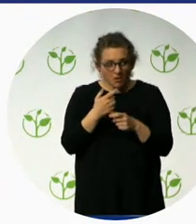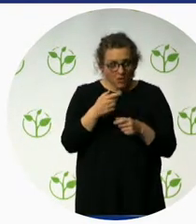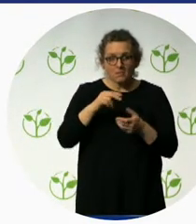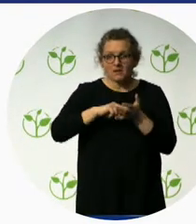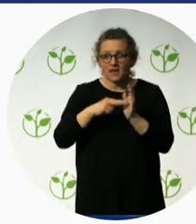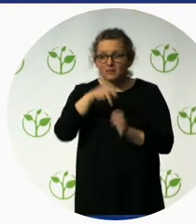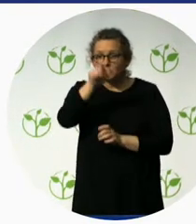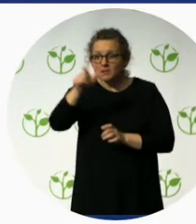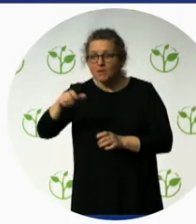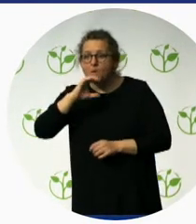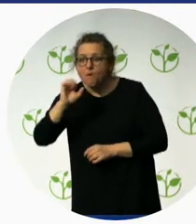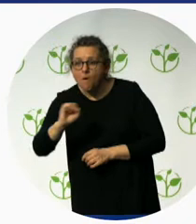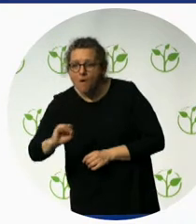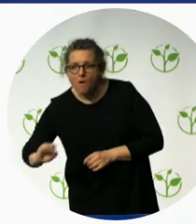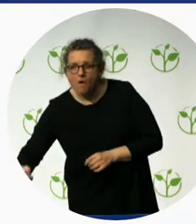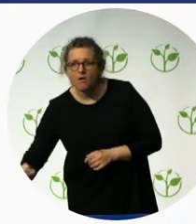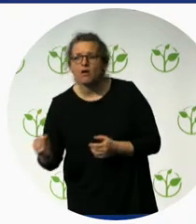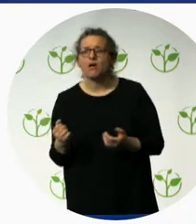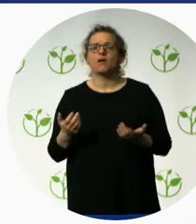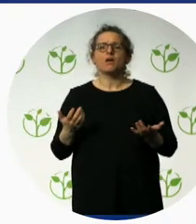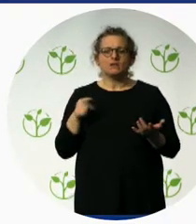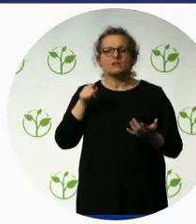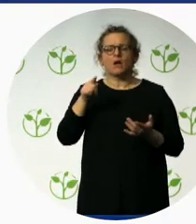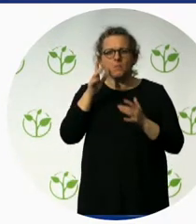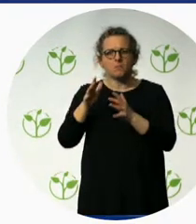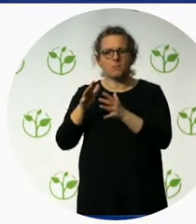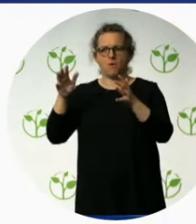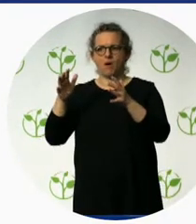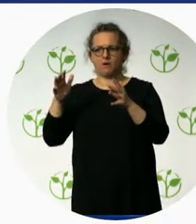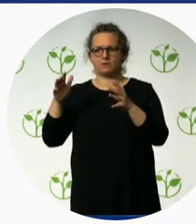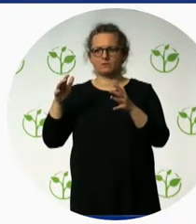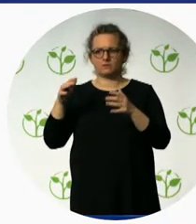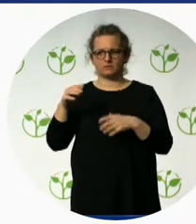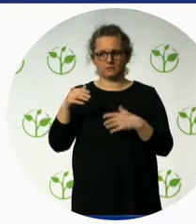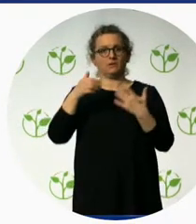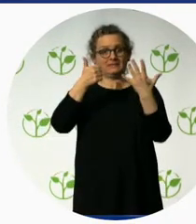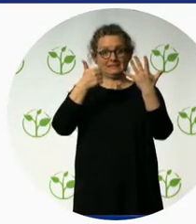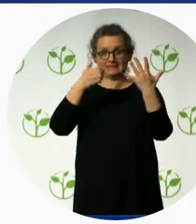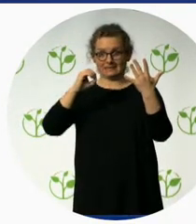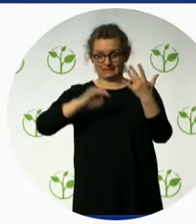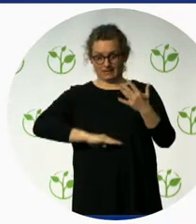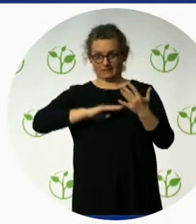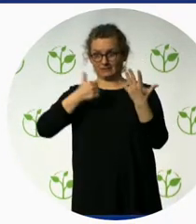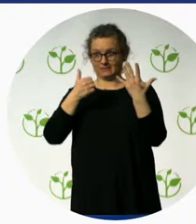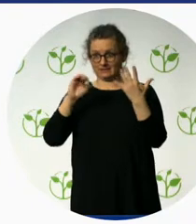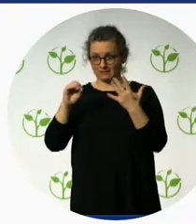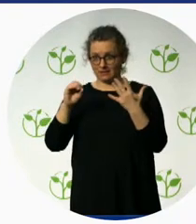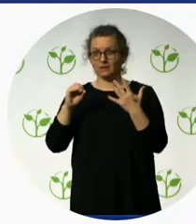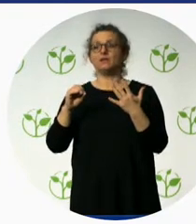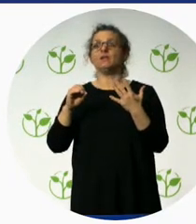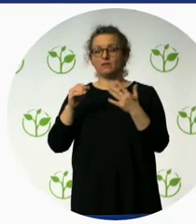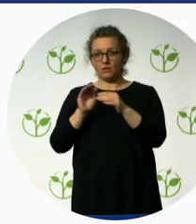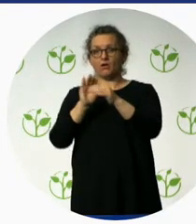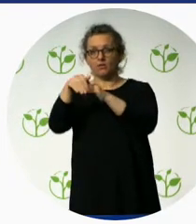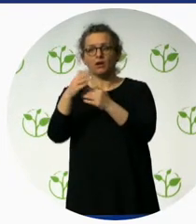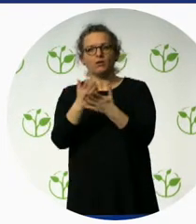of travel and tourism to its GDP. Last year it was 9.7, 9.6% to the